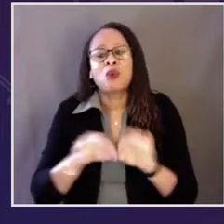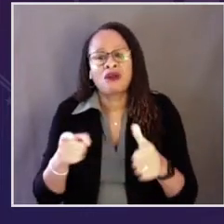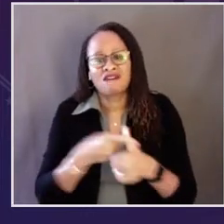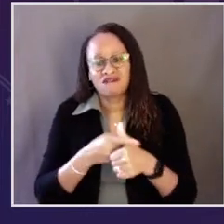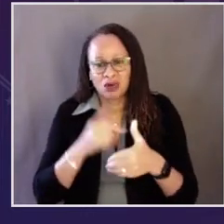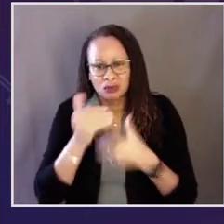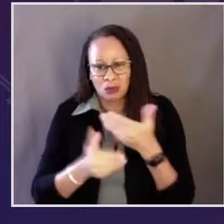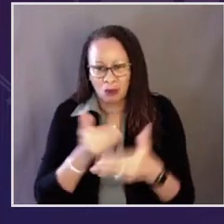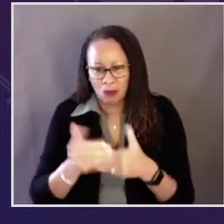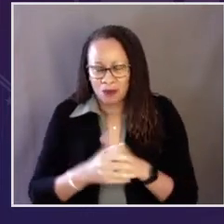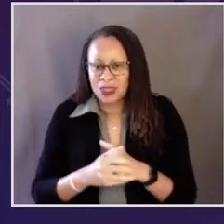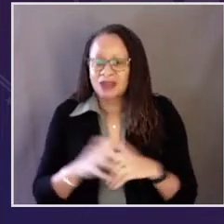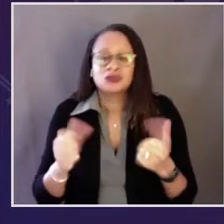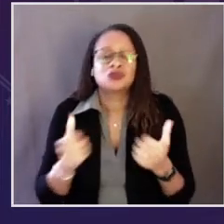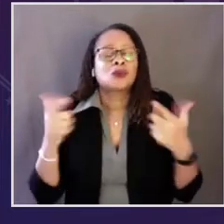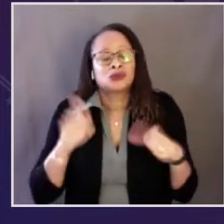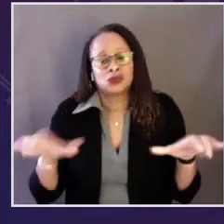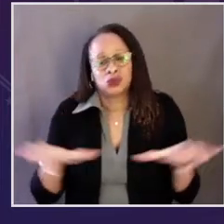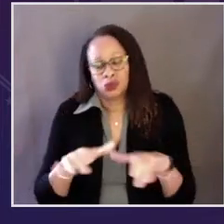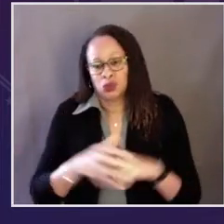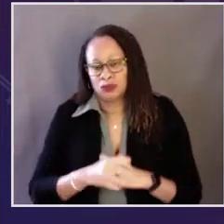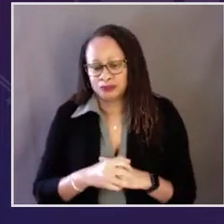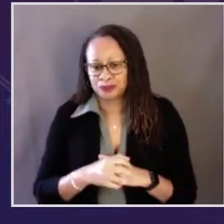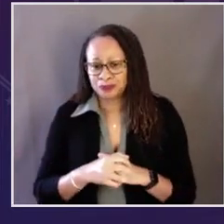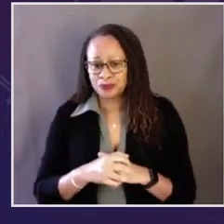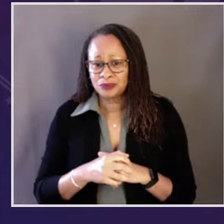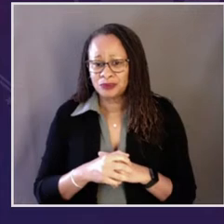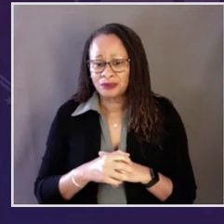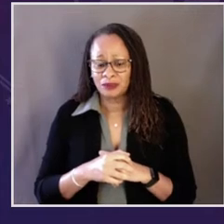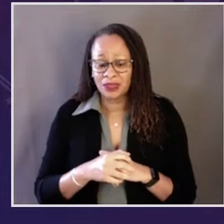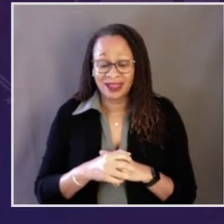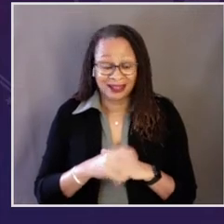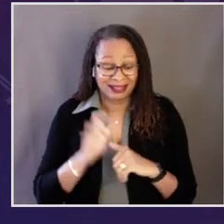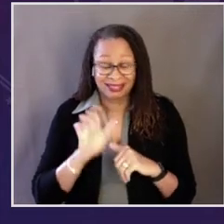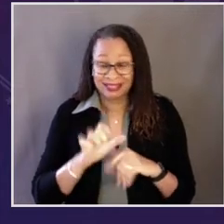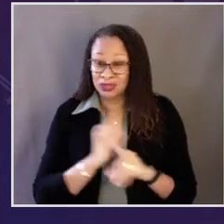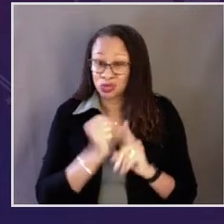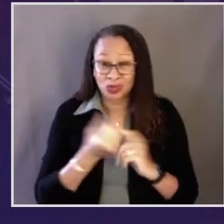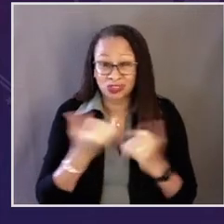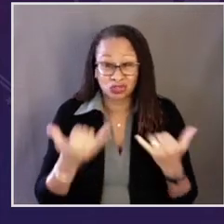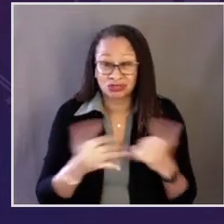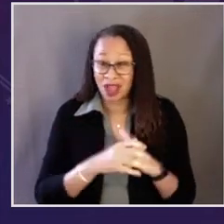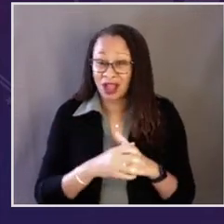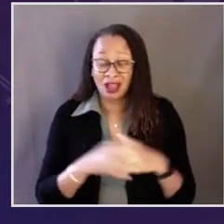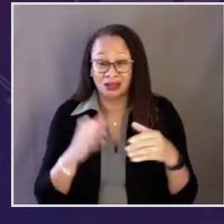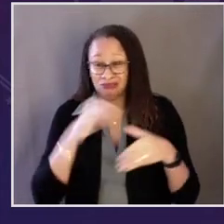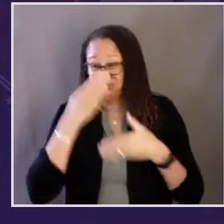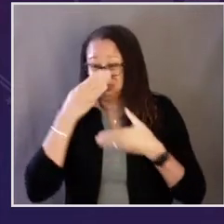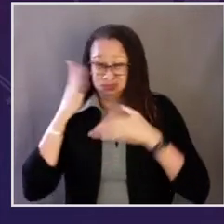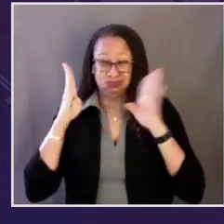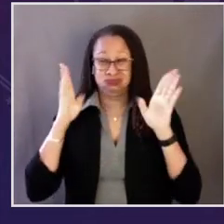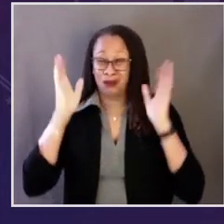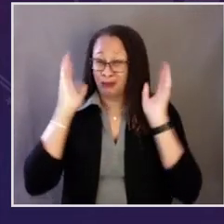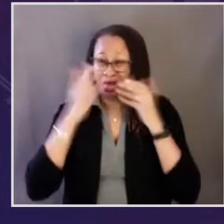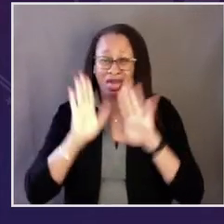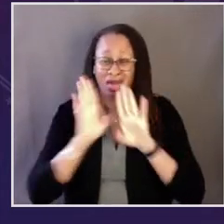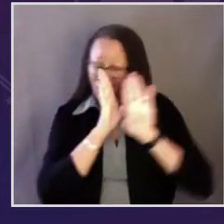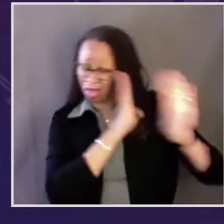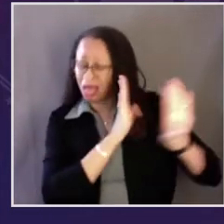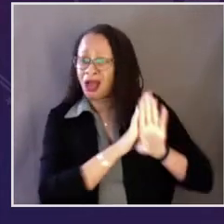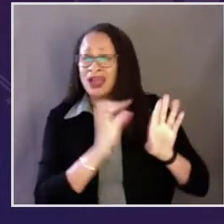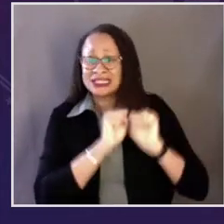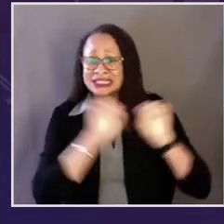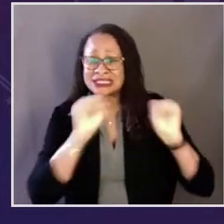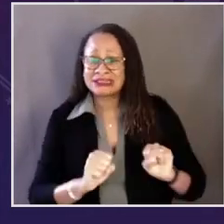total answer, even if it gets passed. But it's an important first step. There's so much we have to do. These crises have ripped the